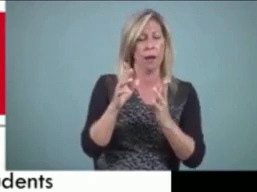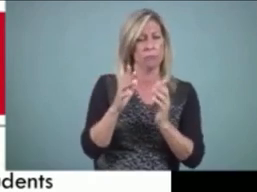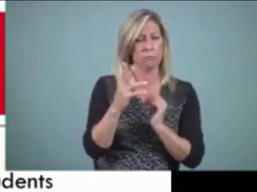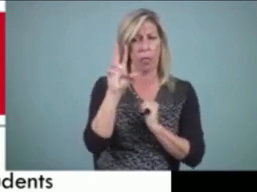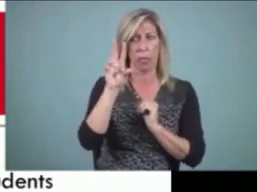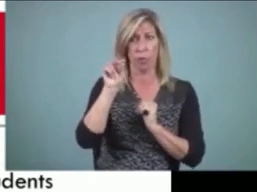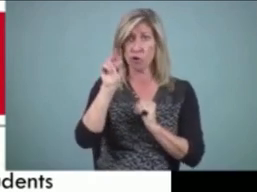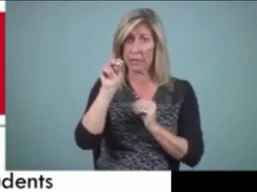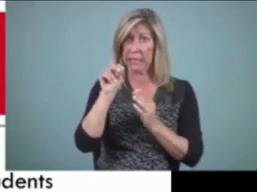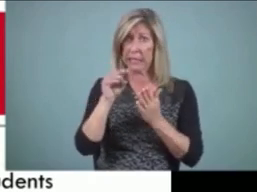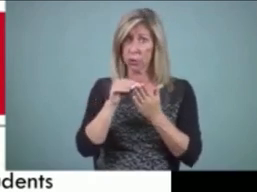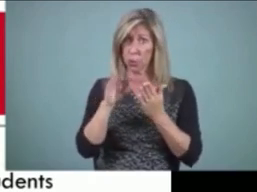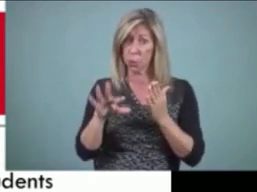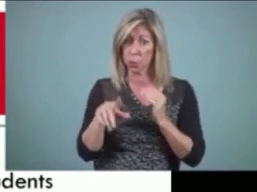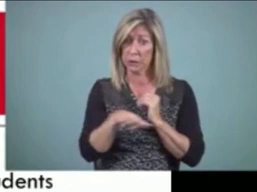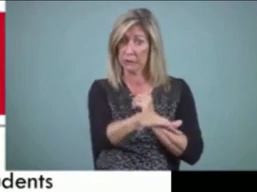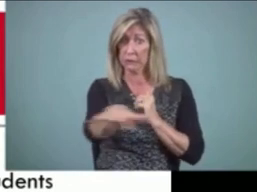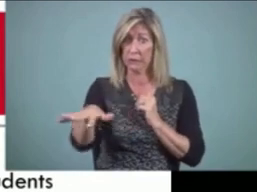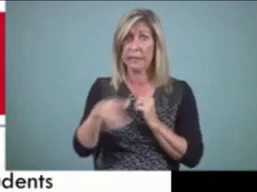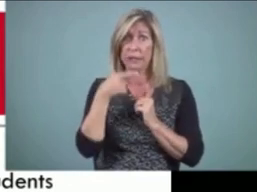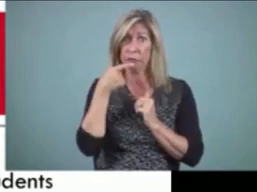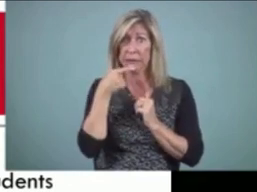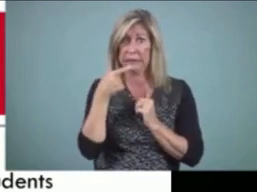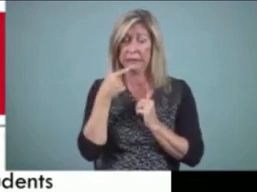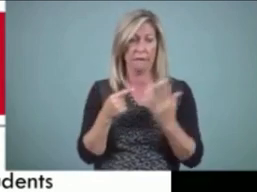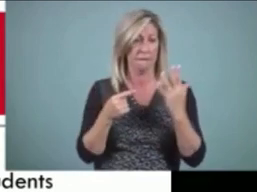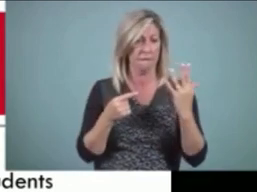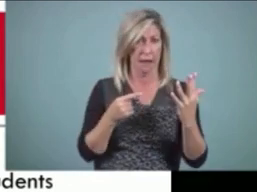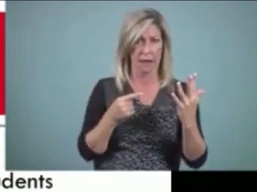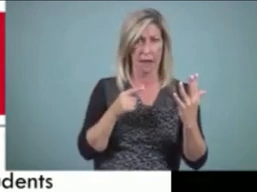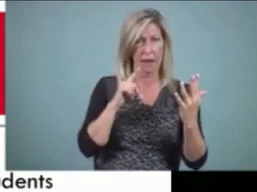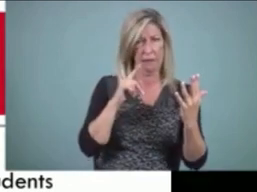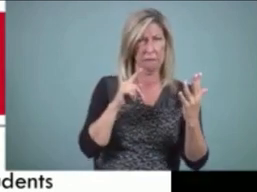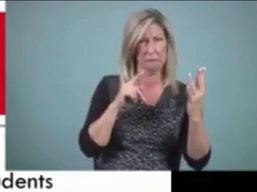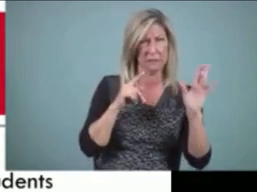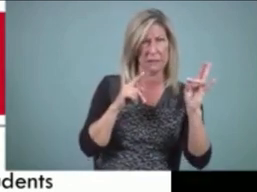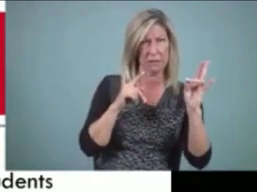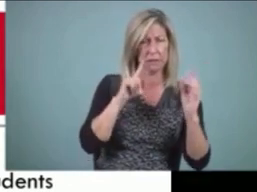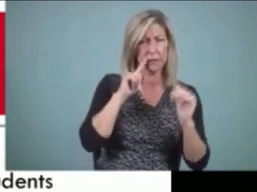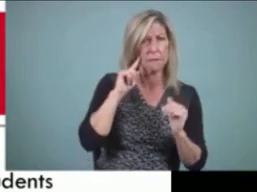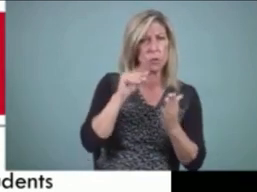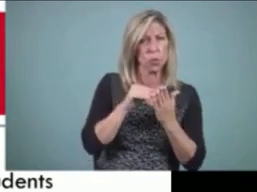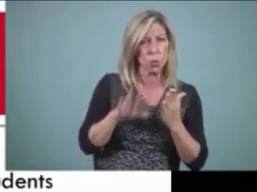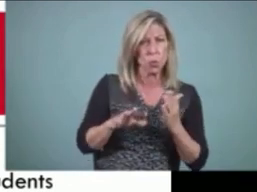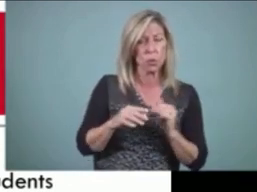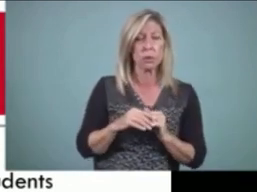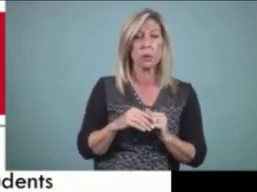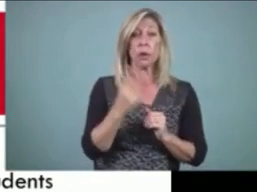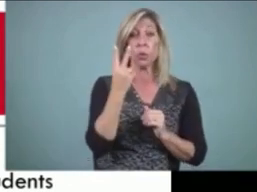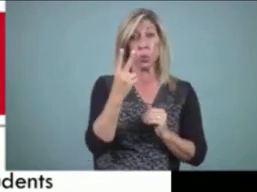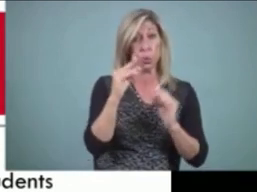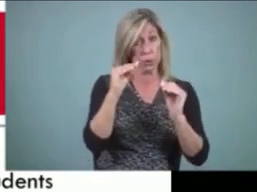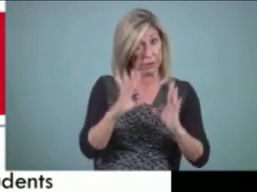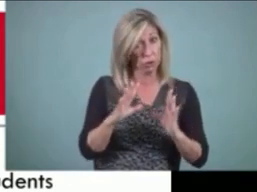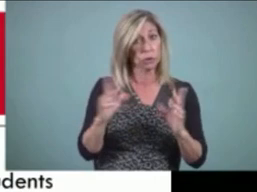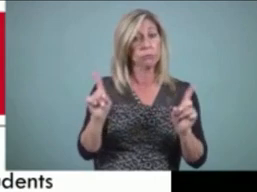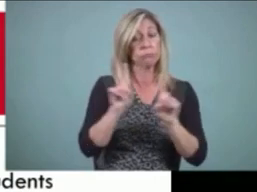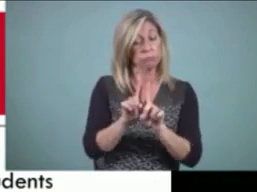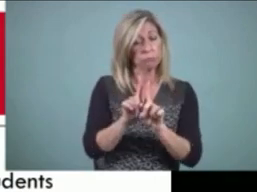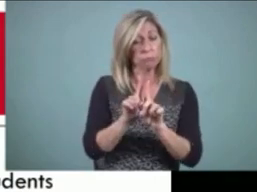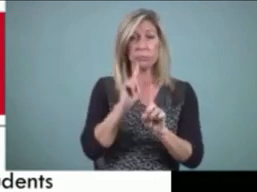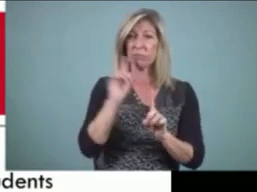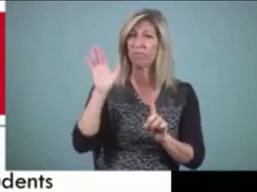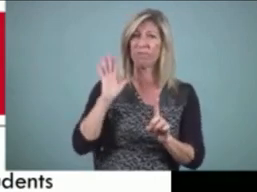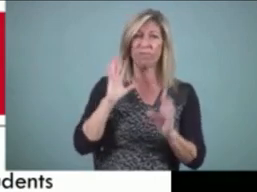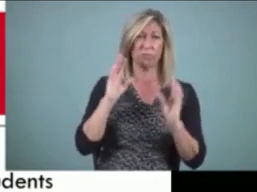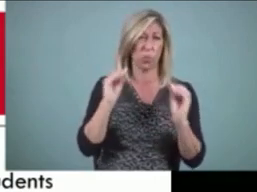to seven deaf students. We ran this program for four years. There were two teachers. In those days, we didn't have any interpreters in